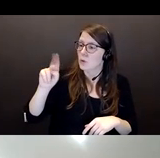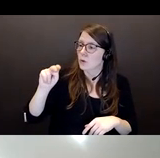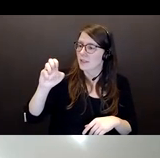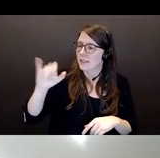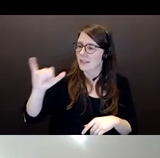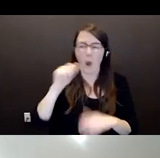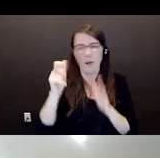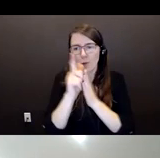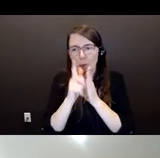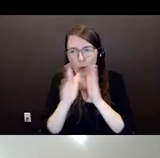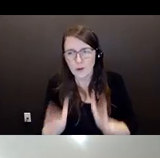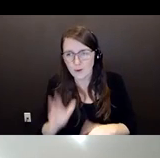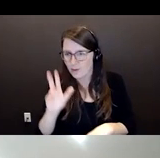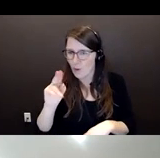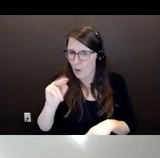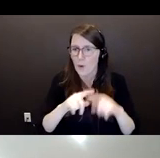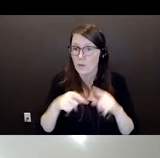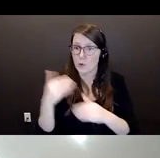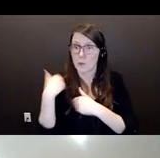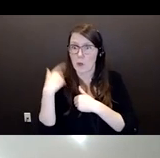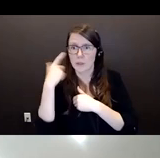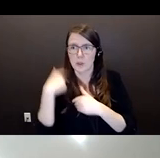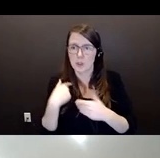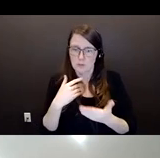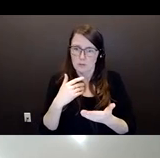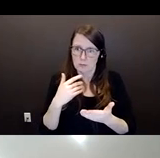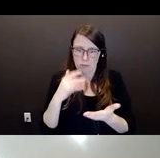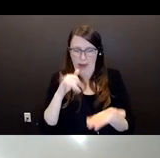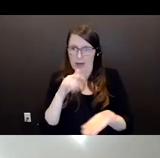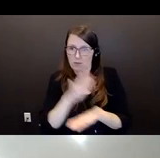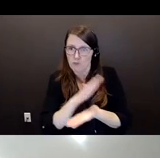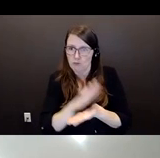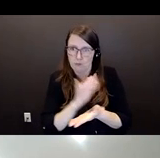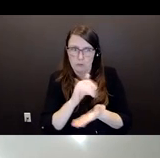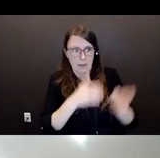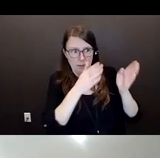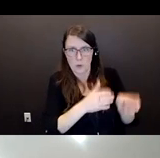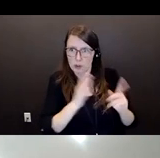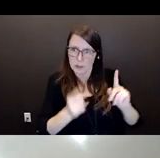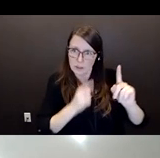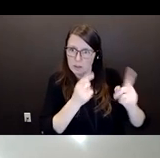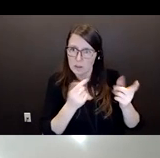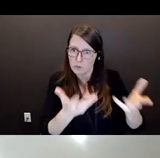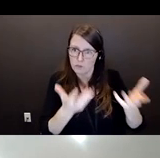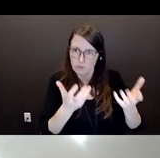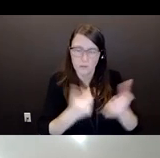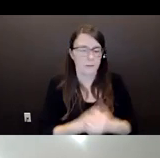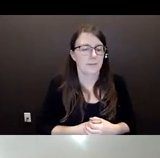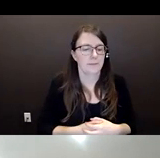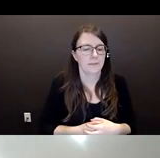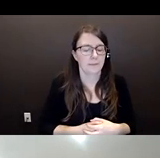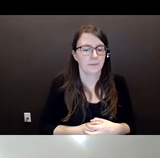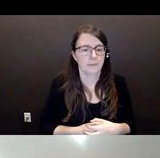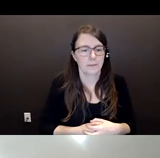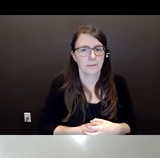But that status equates you to someone responsible as our attorneys are in law